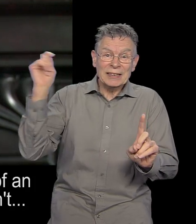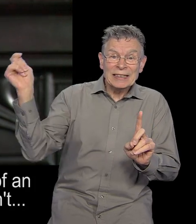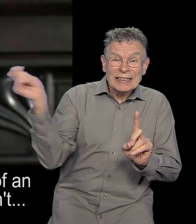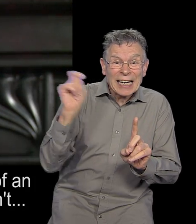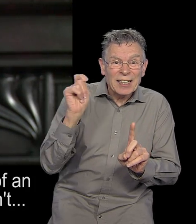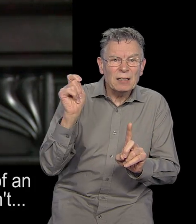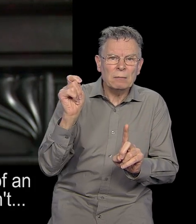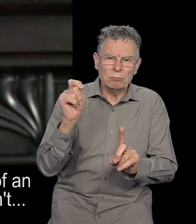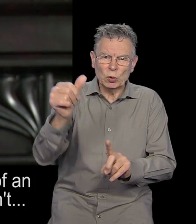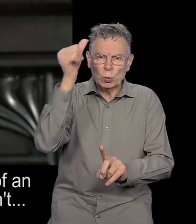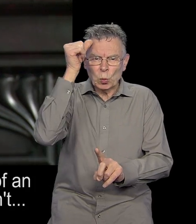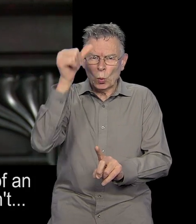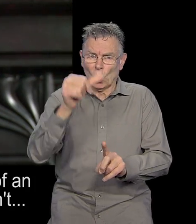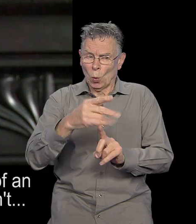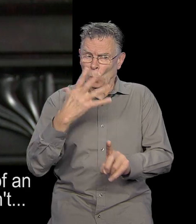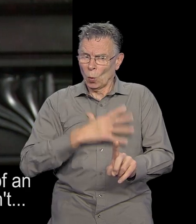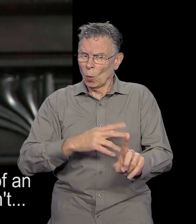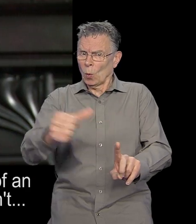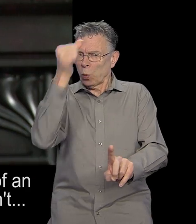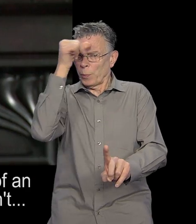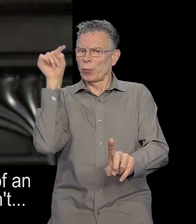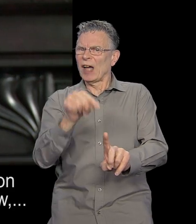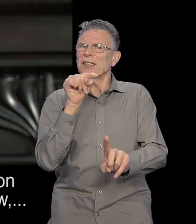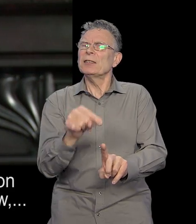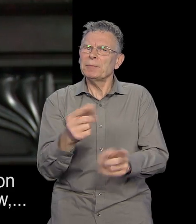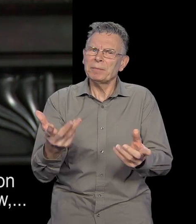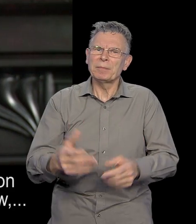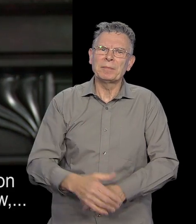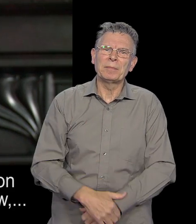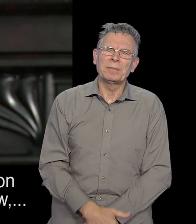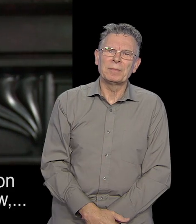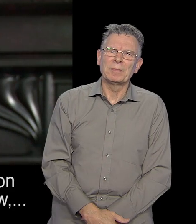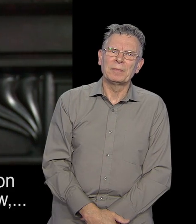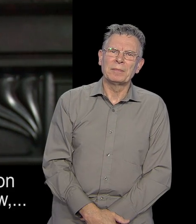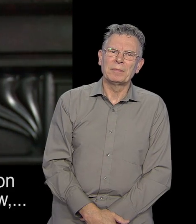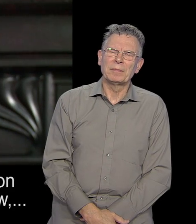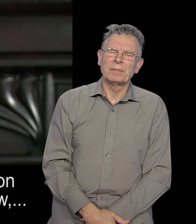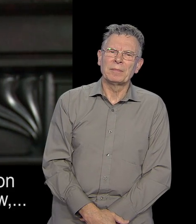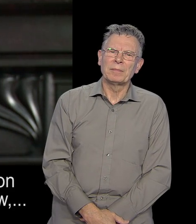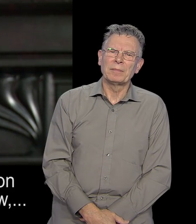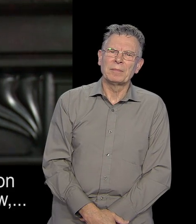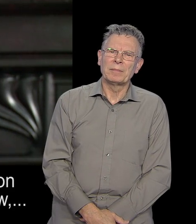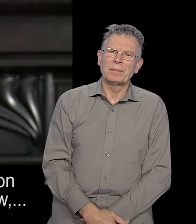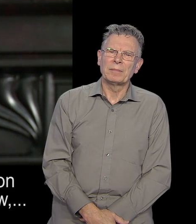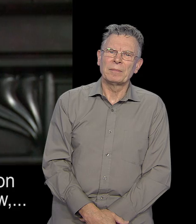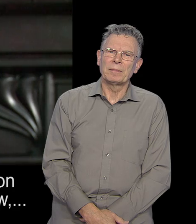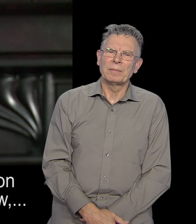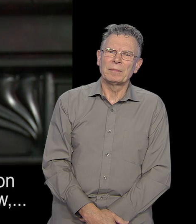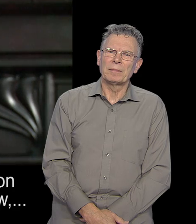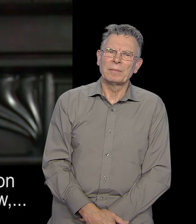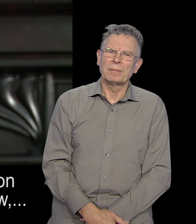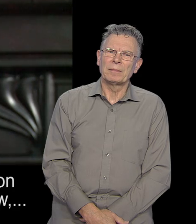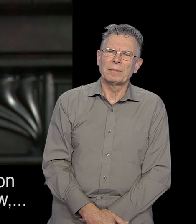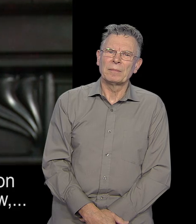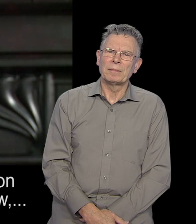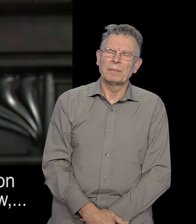as much of an impact as most of which don't have as much of an impact on people as as tinnitus